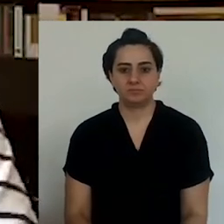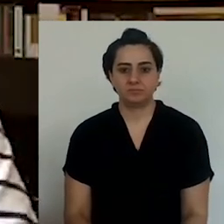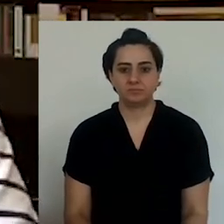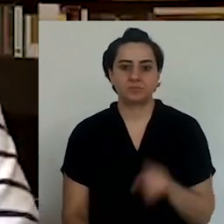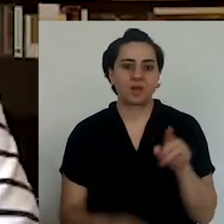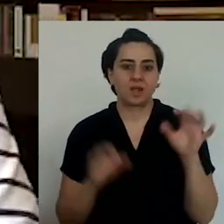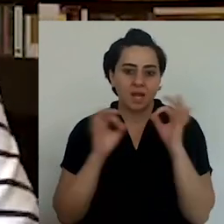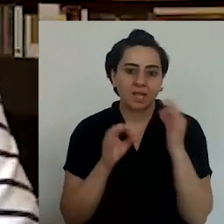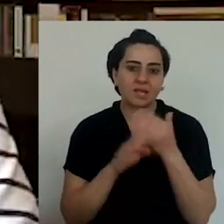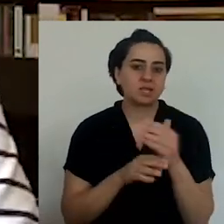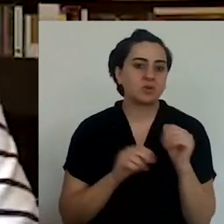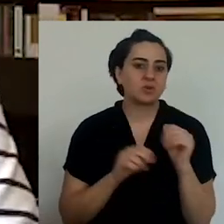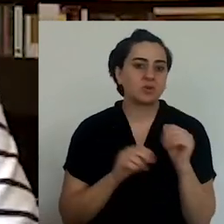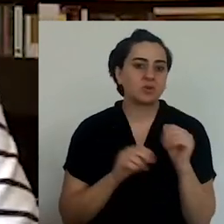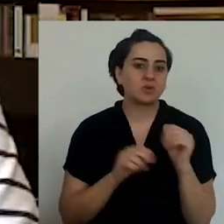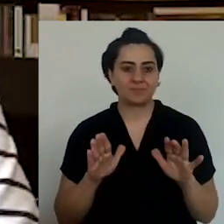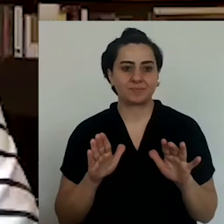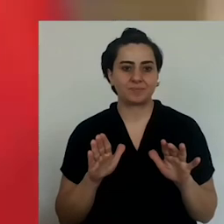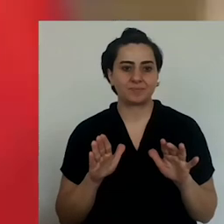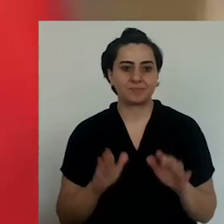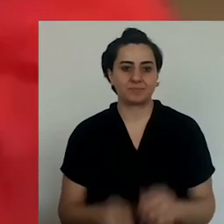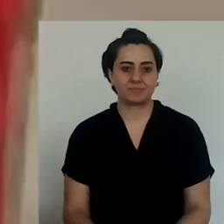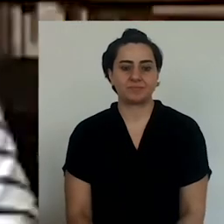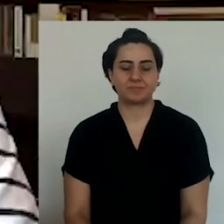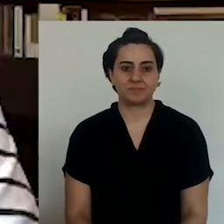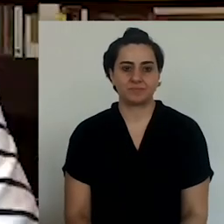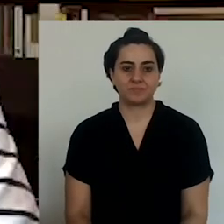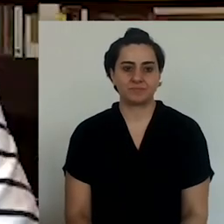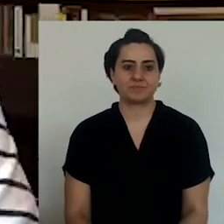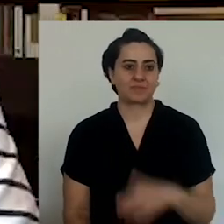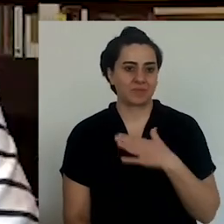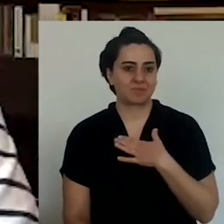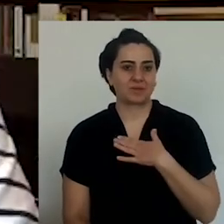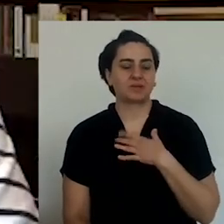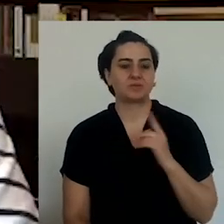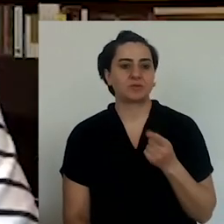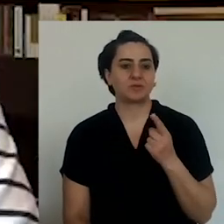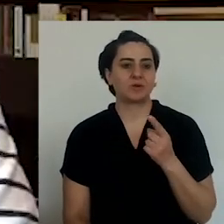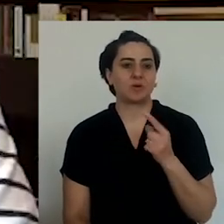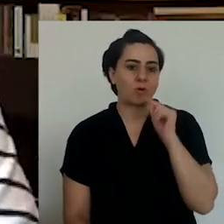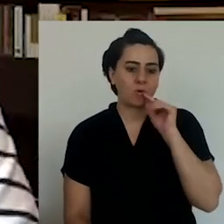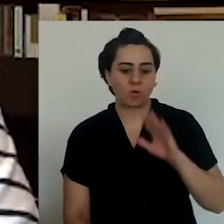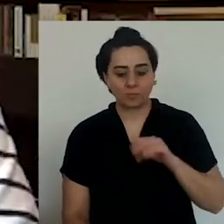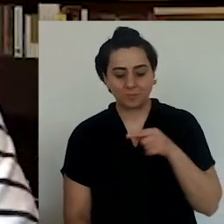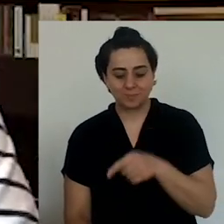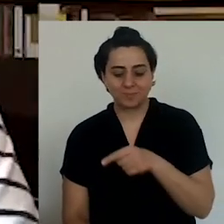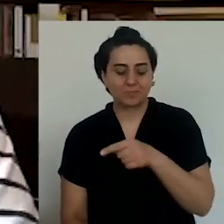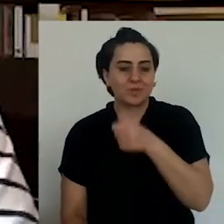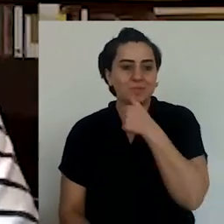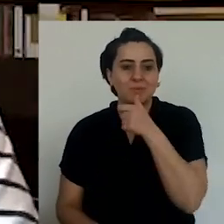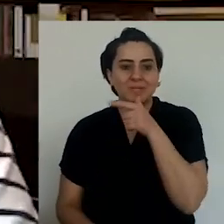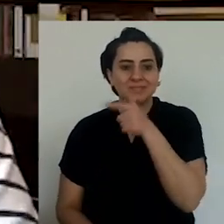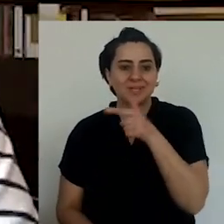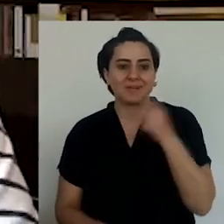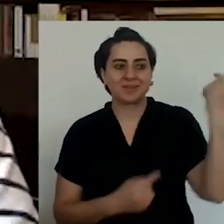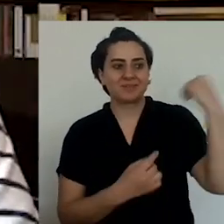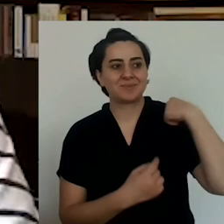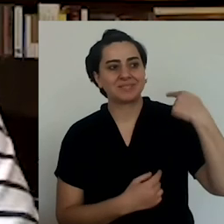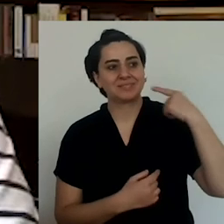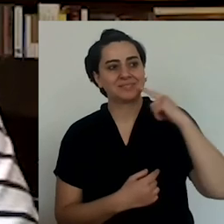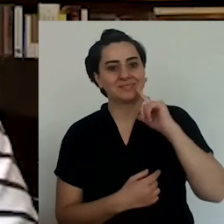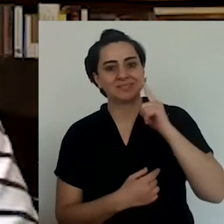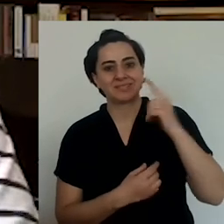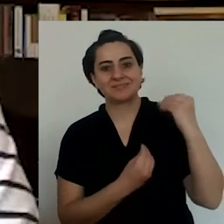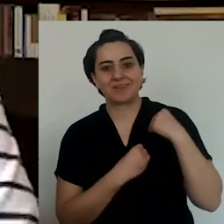But I don't think there is an early time or a late time to lose your father as a matter of fact. And I am also